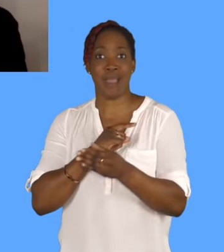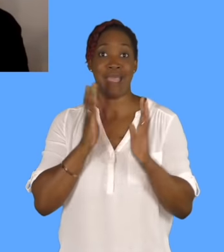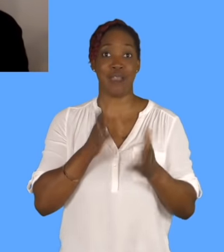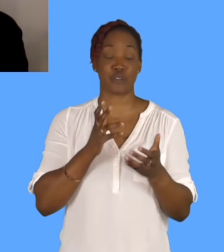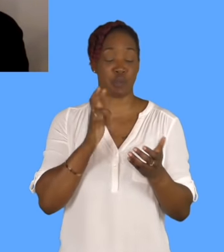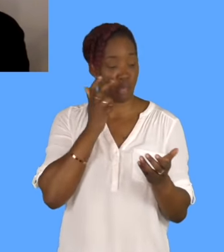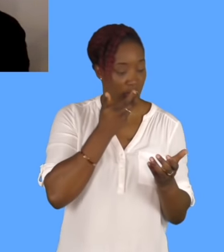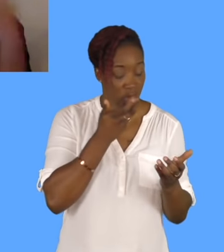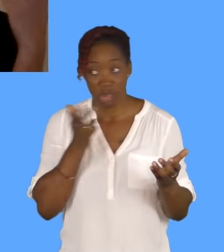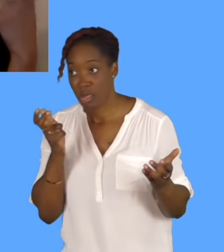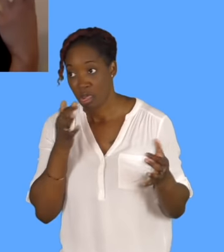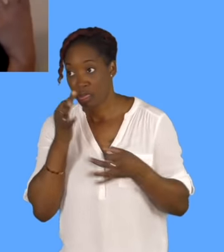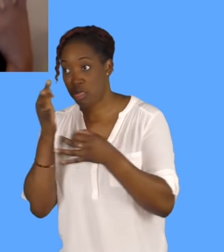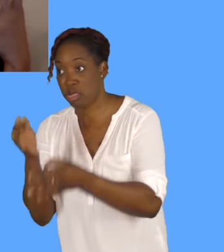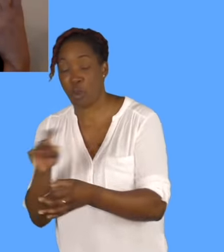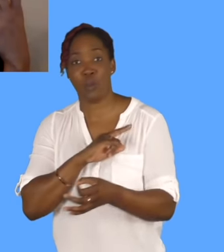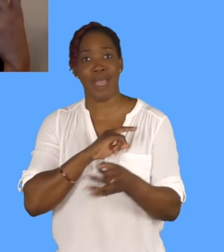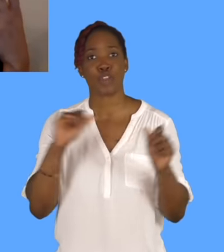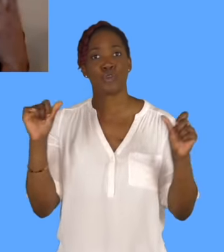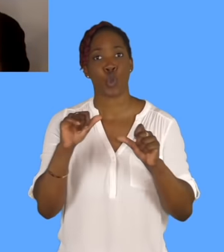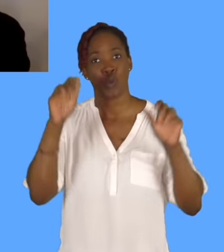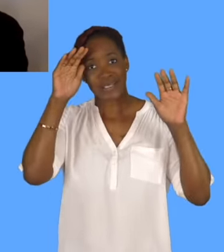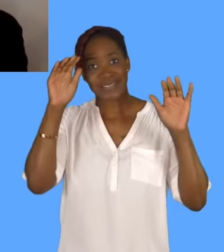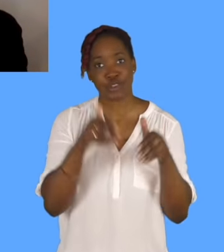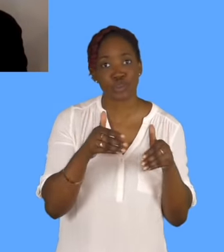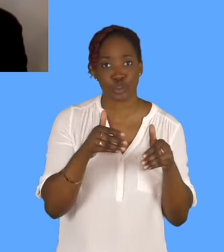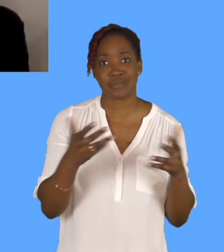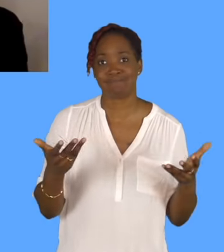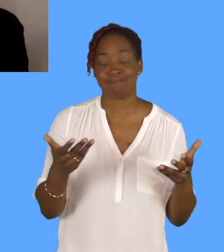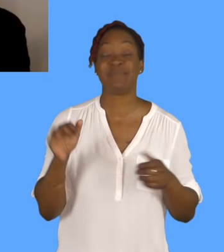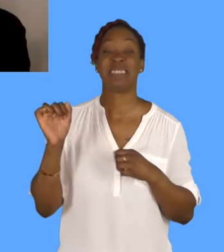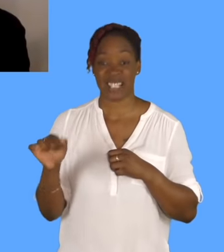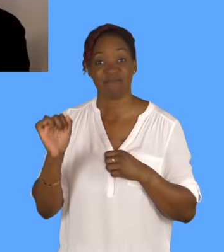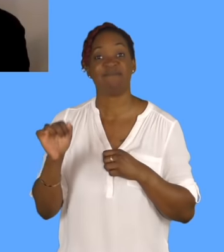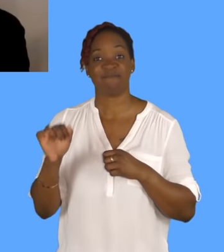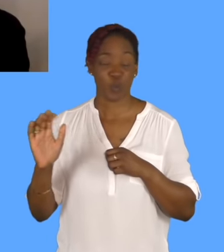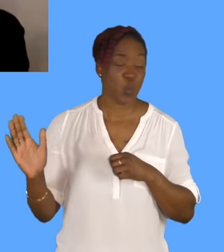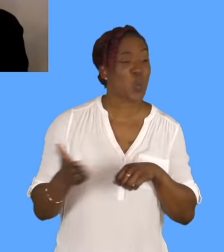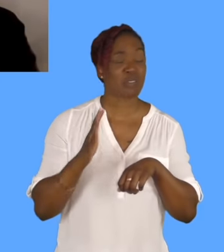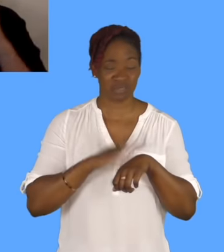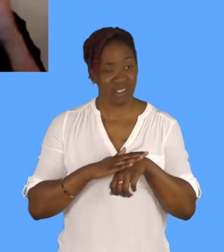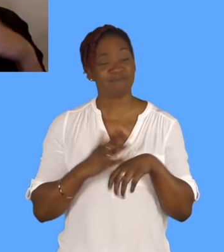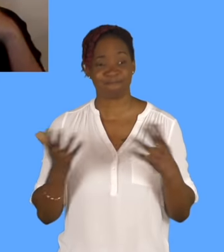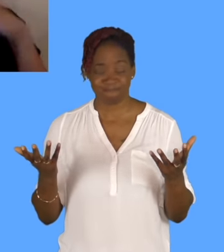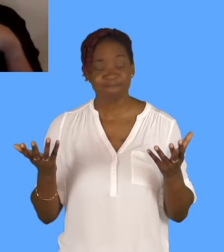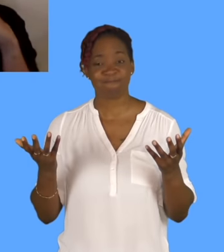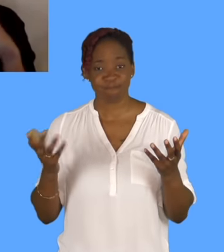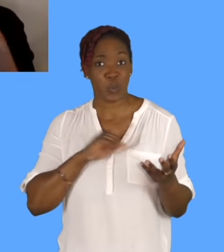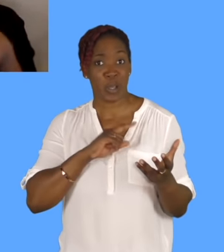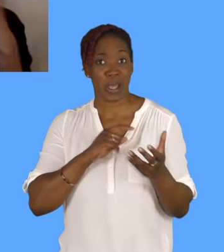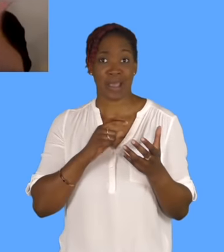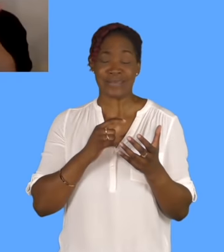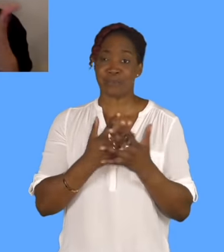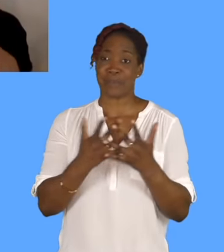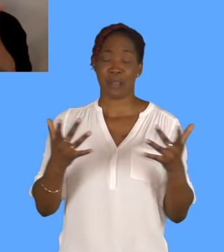think that, yeah, we have that all the time, because, you know, people have such short attention span, that everything needs to be, like,